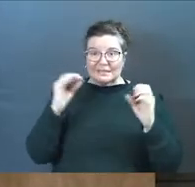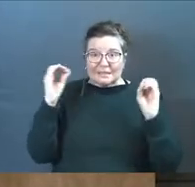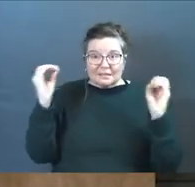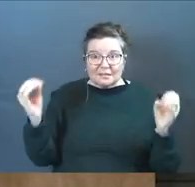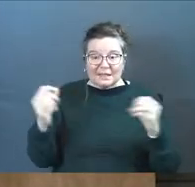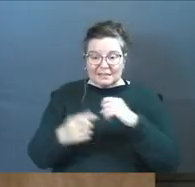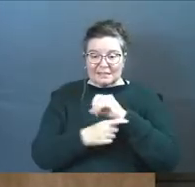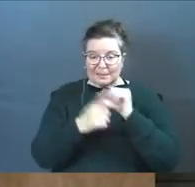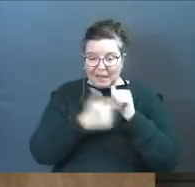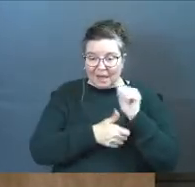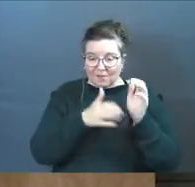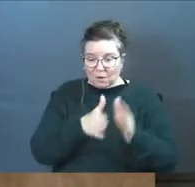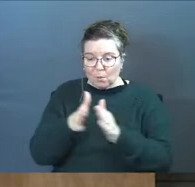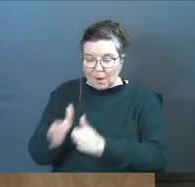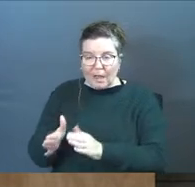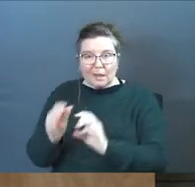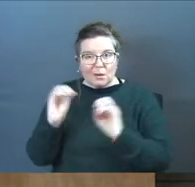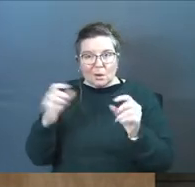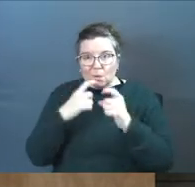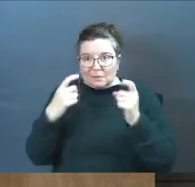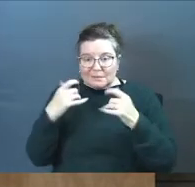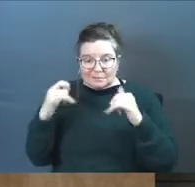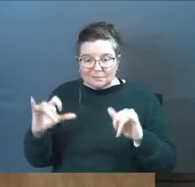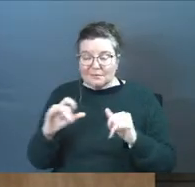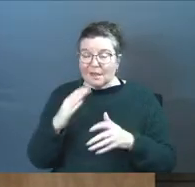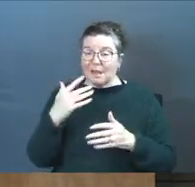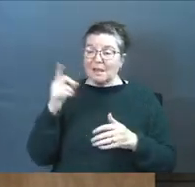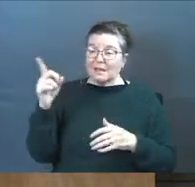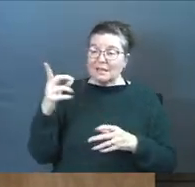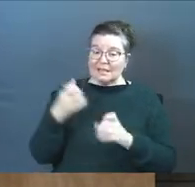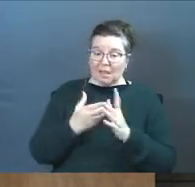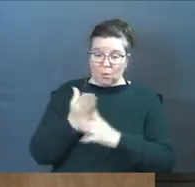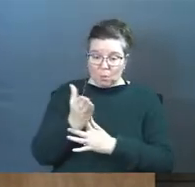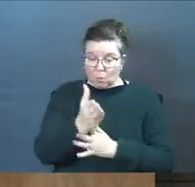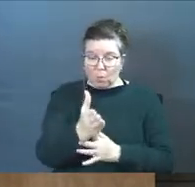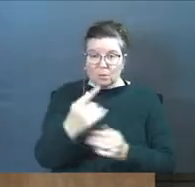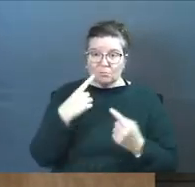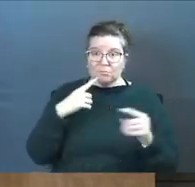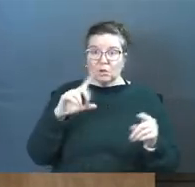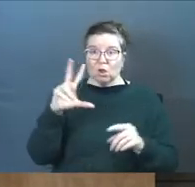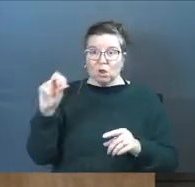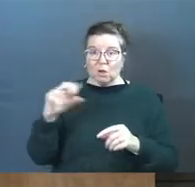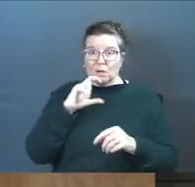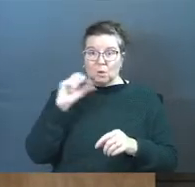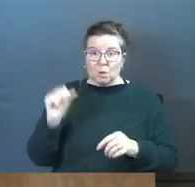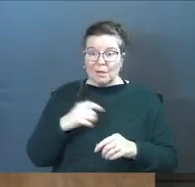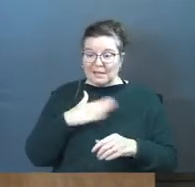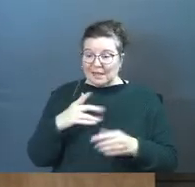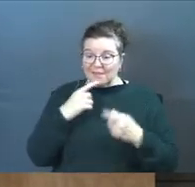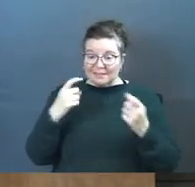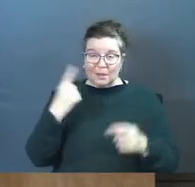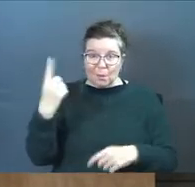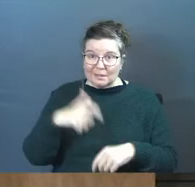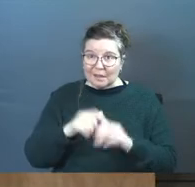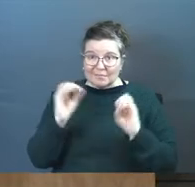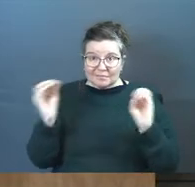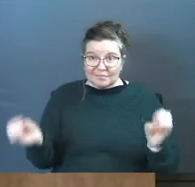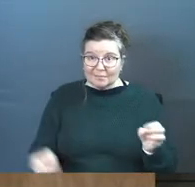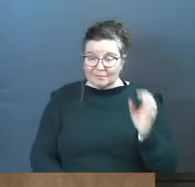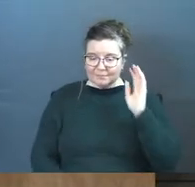life and he was tempted in every single way that we are tempted. And not only did he get through the whole thing to 30 years old, never having sinned once,